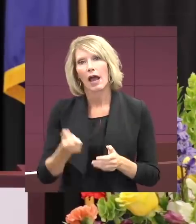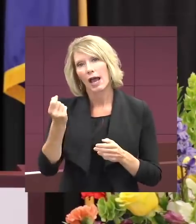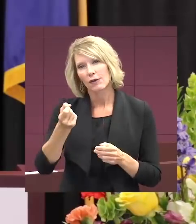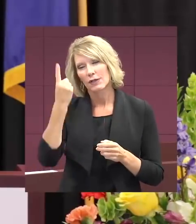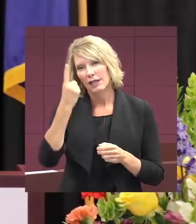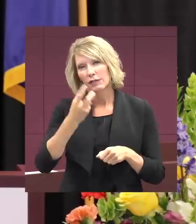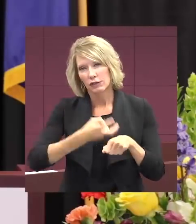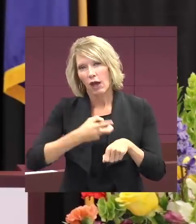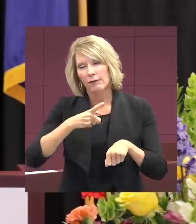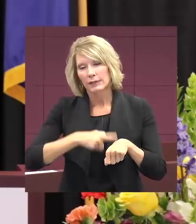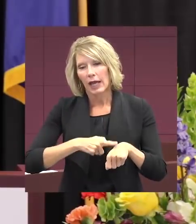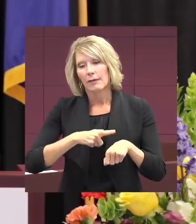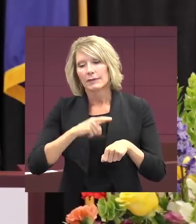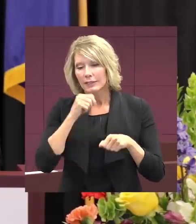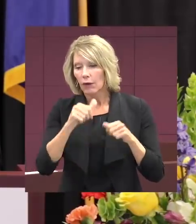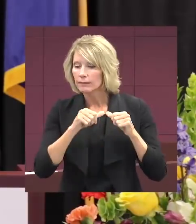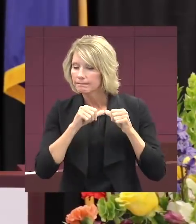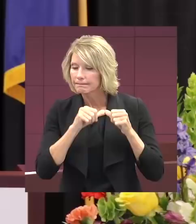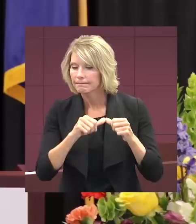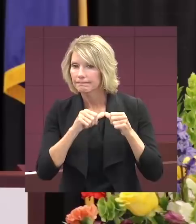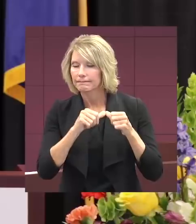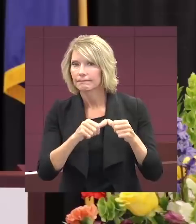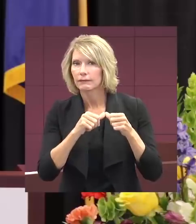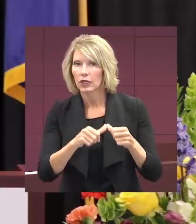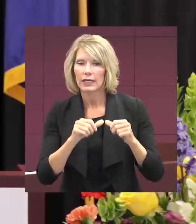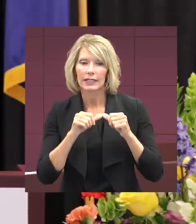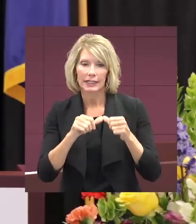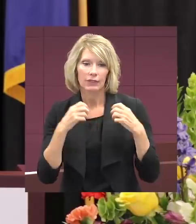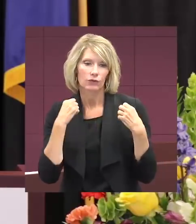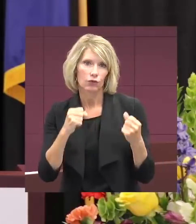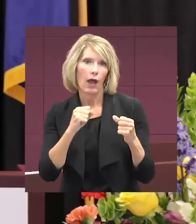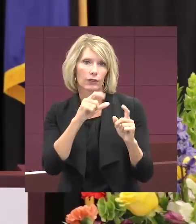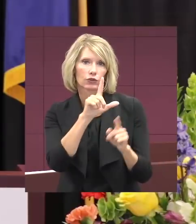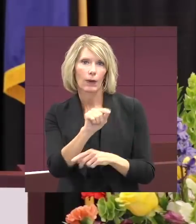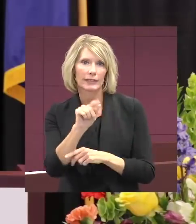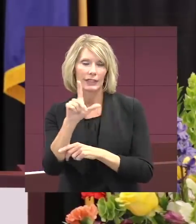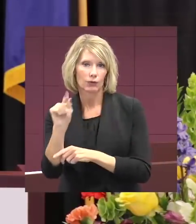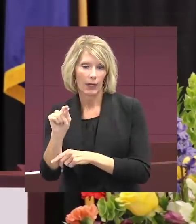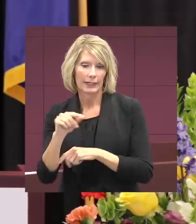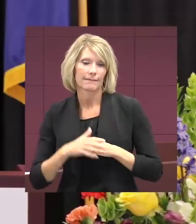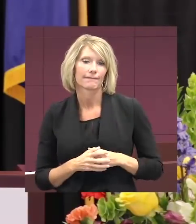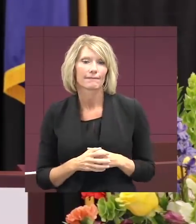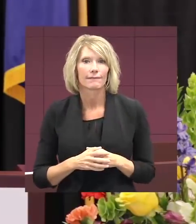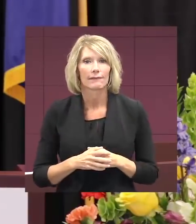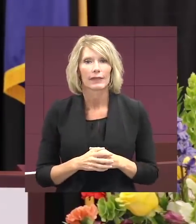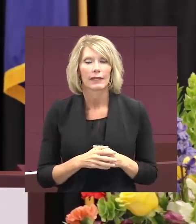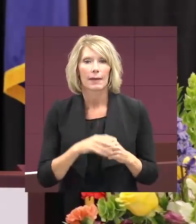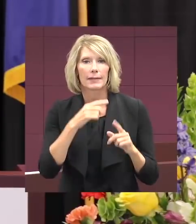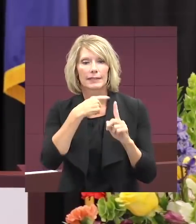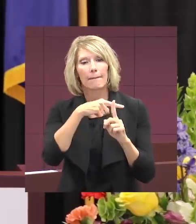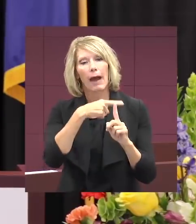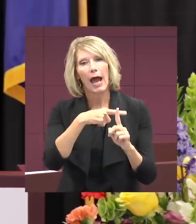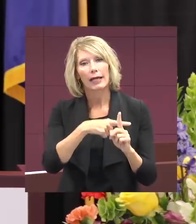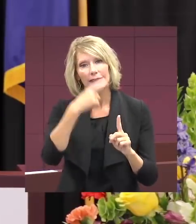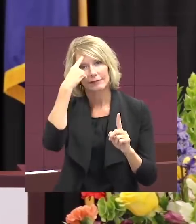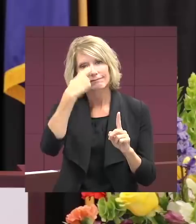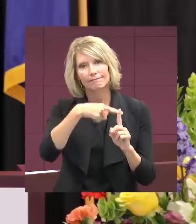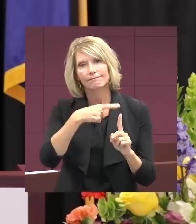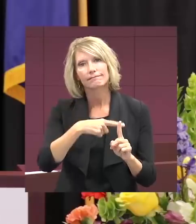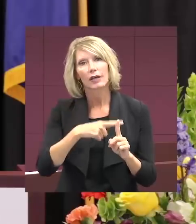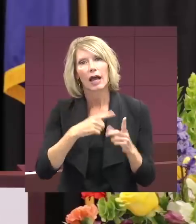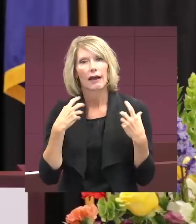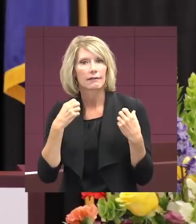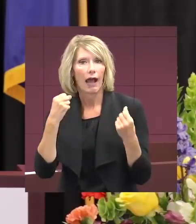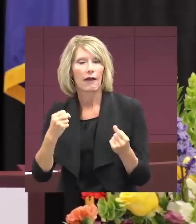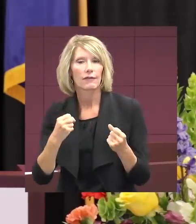times do not last. So stay strong, 2020. Stay positive. Stay healthy. Press on for bigger and better.